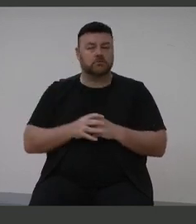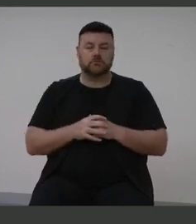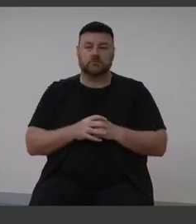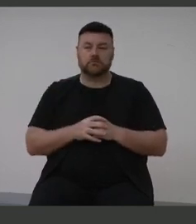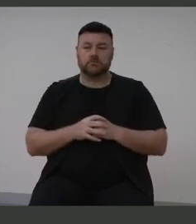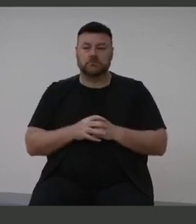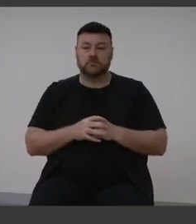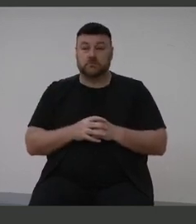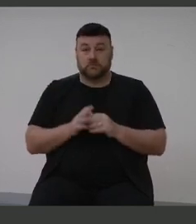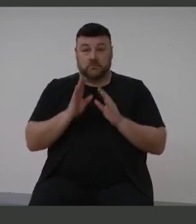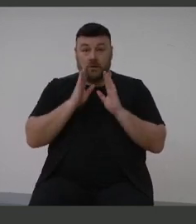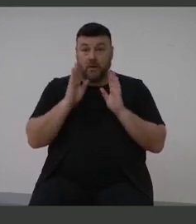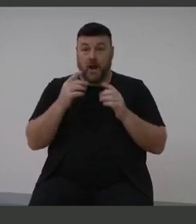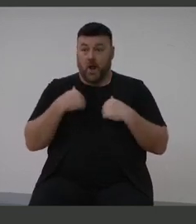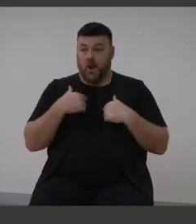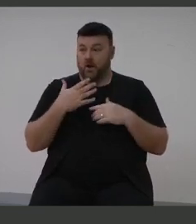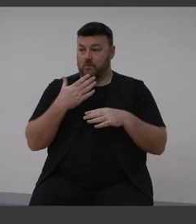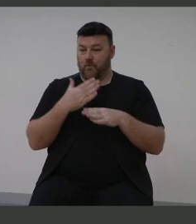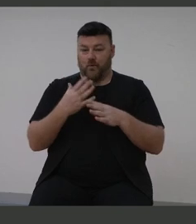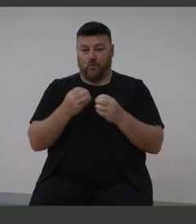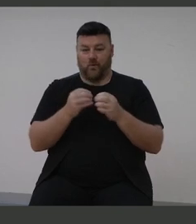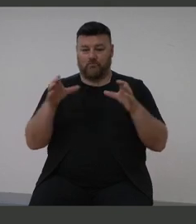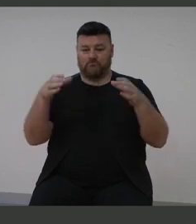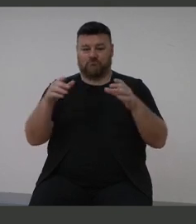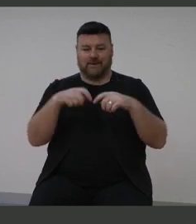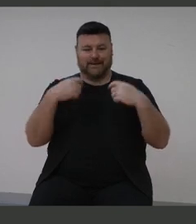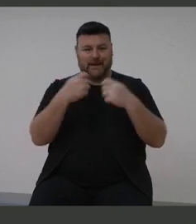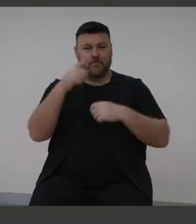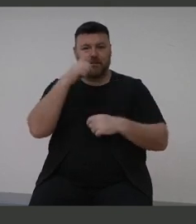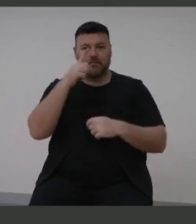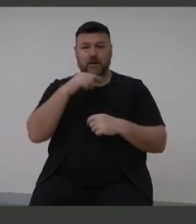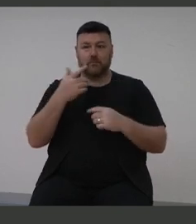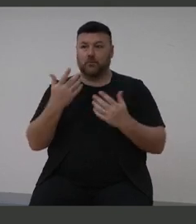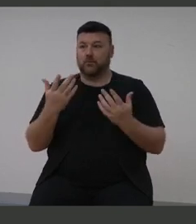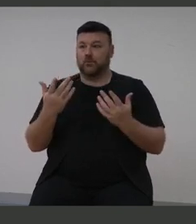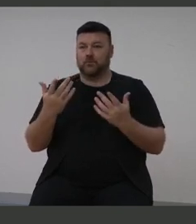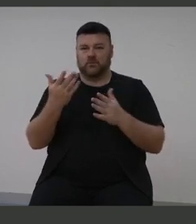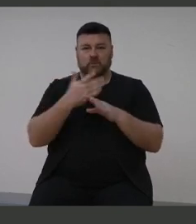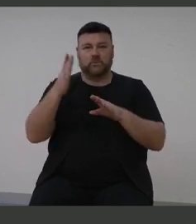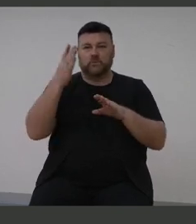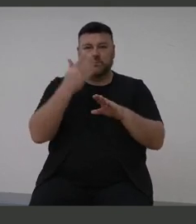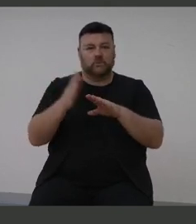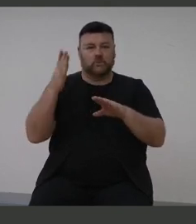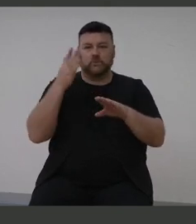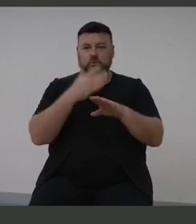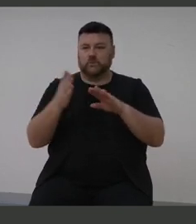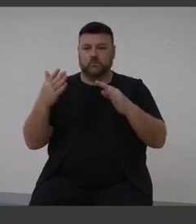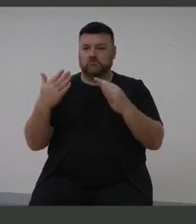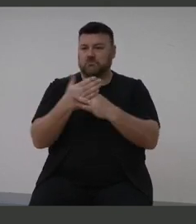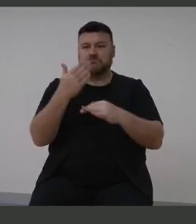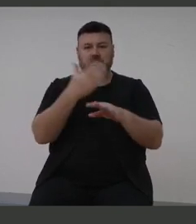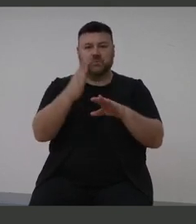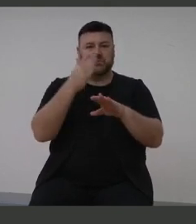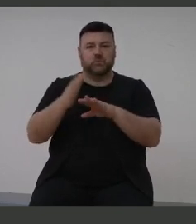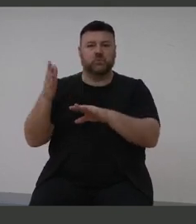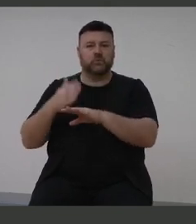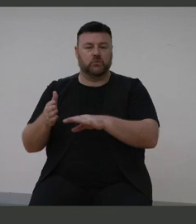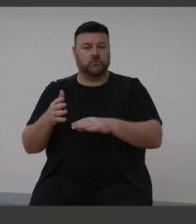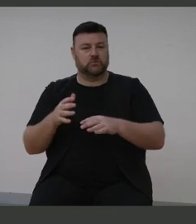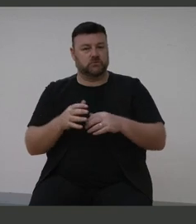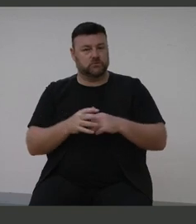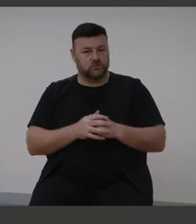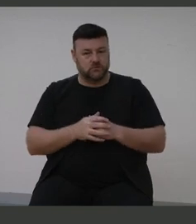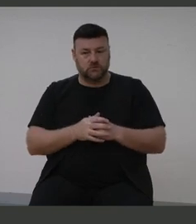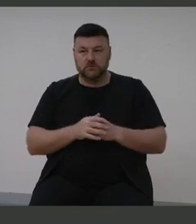amazing to be working with a team of people who were just like breaking new ground with this technology. Like their